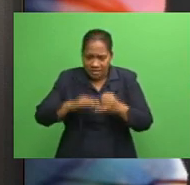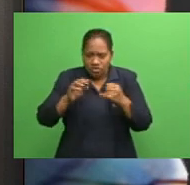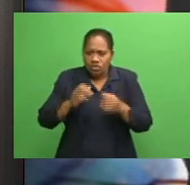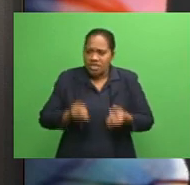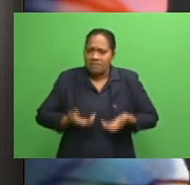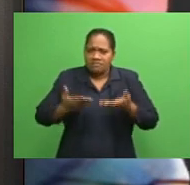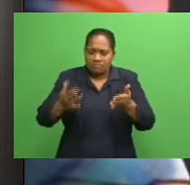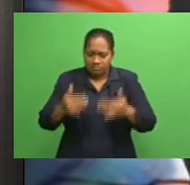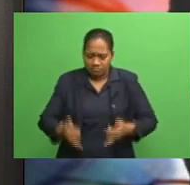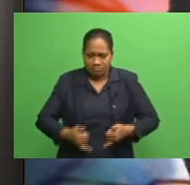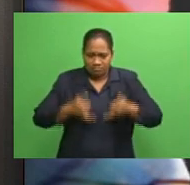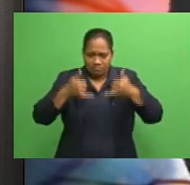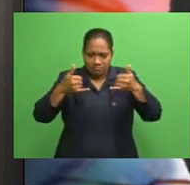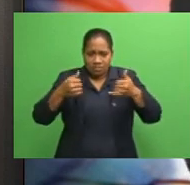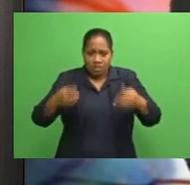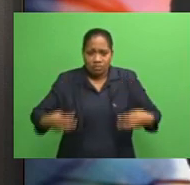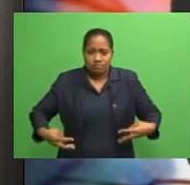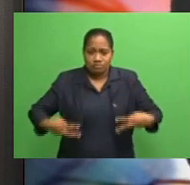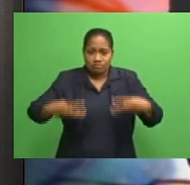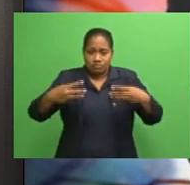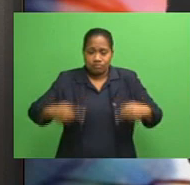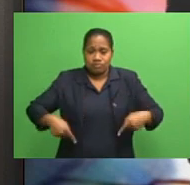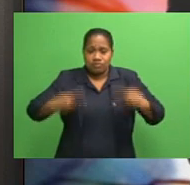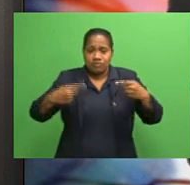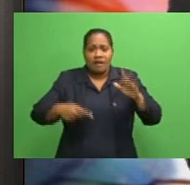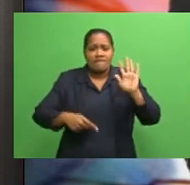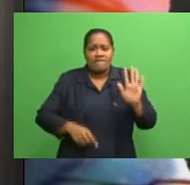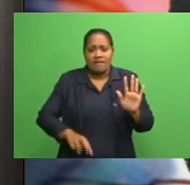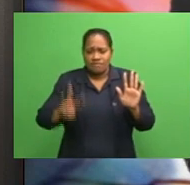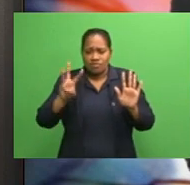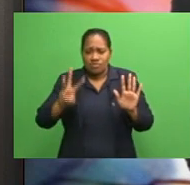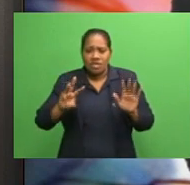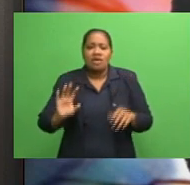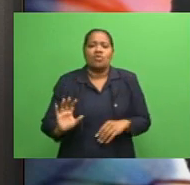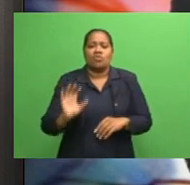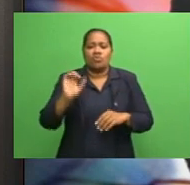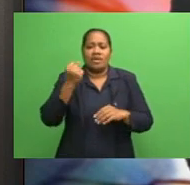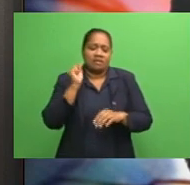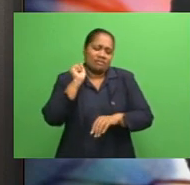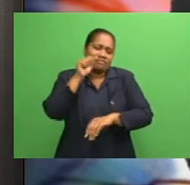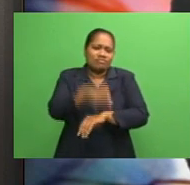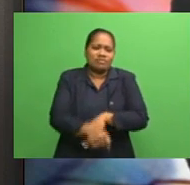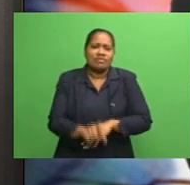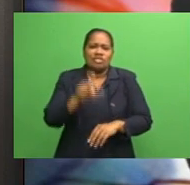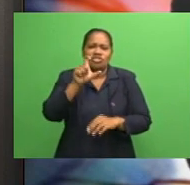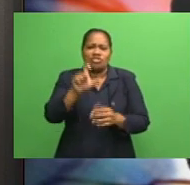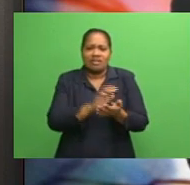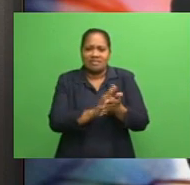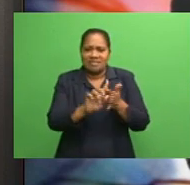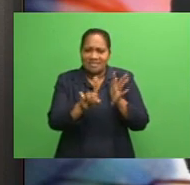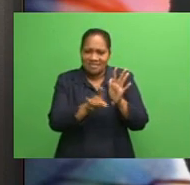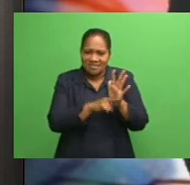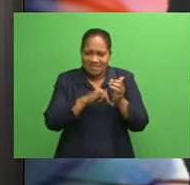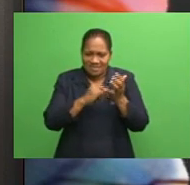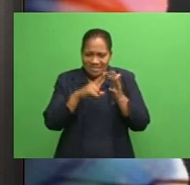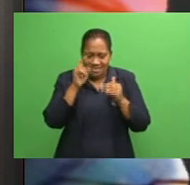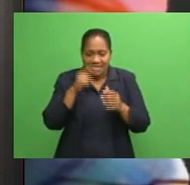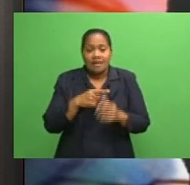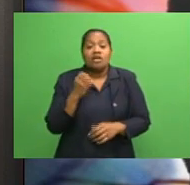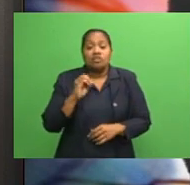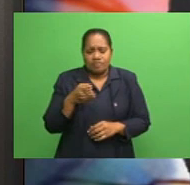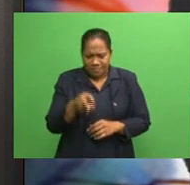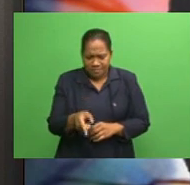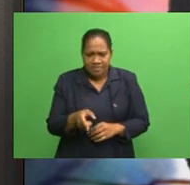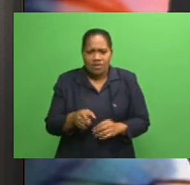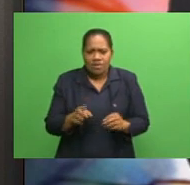That match was a 5-3 win over Chelsea. In a near-empty stadium, the Reds lifted their trophy in front of their families who were given